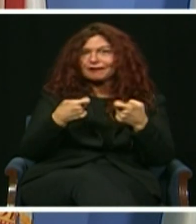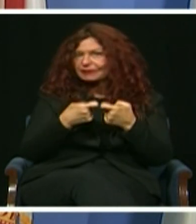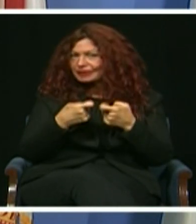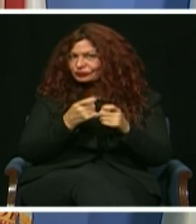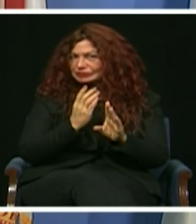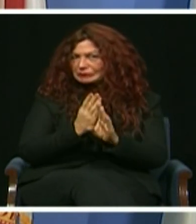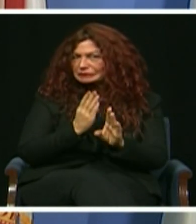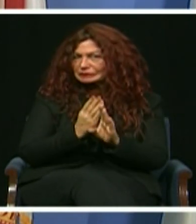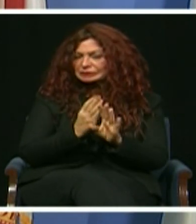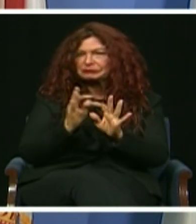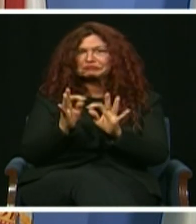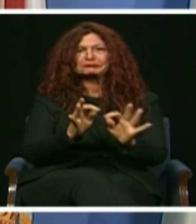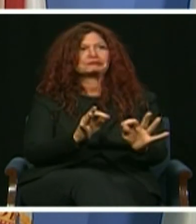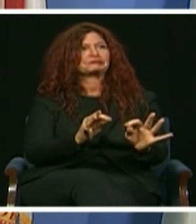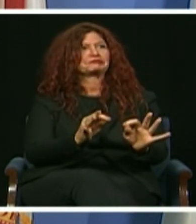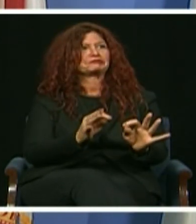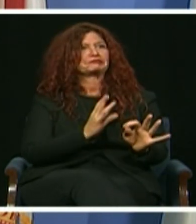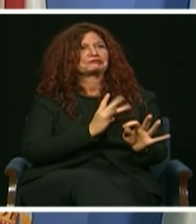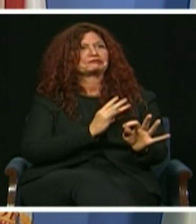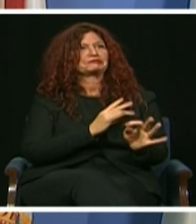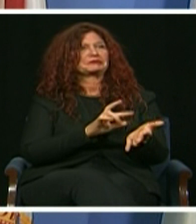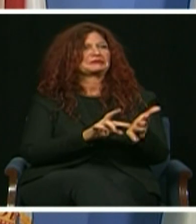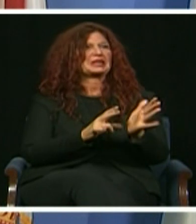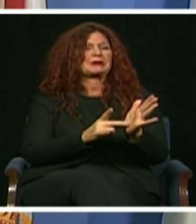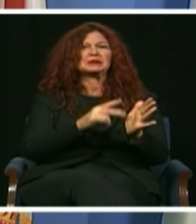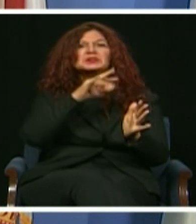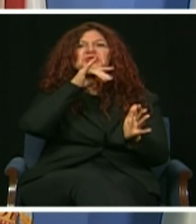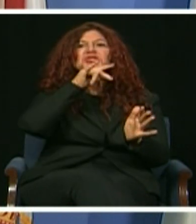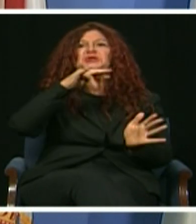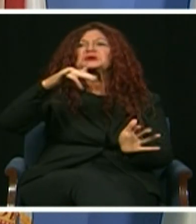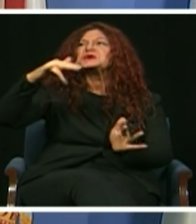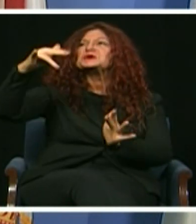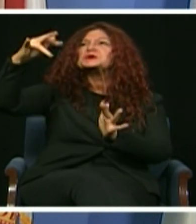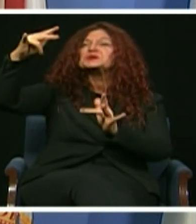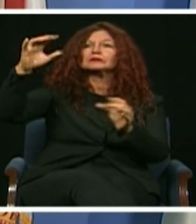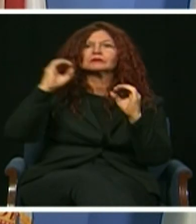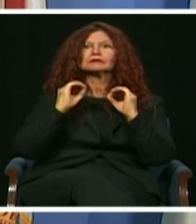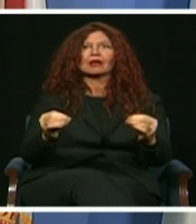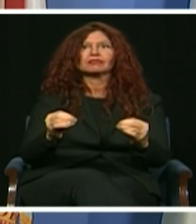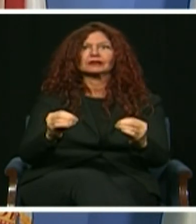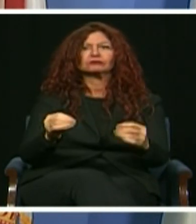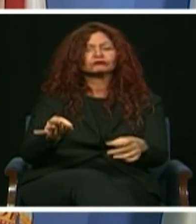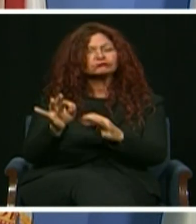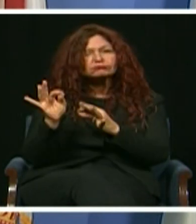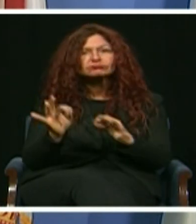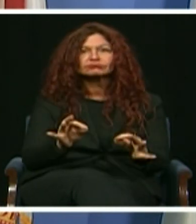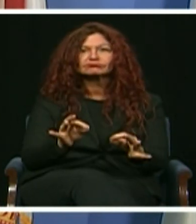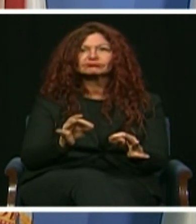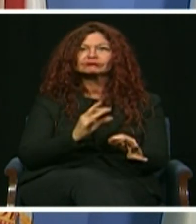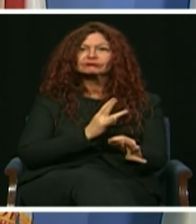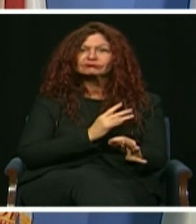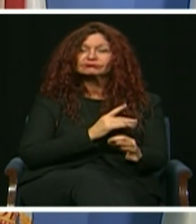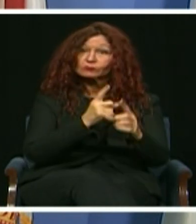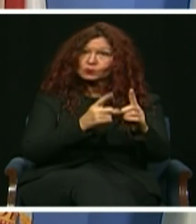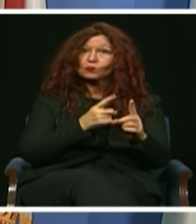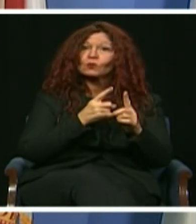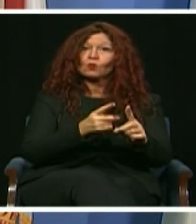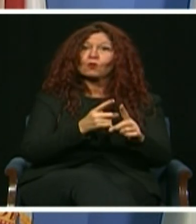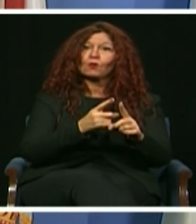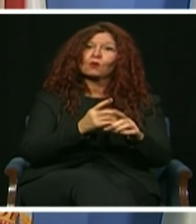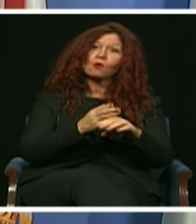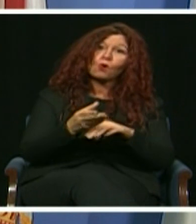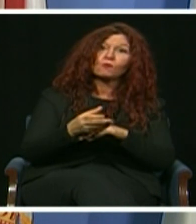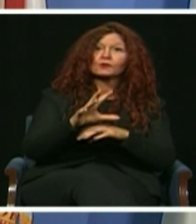accelerate our transition to zero carbon transportation, with at least 50% of our bus fleet being electric by